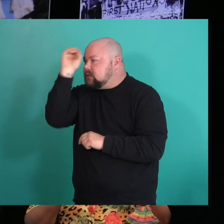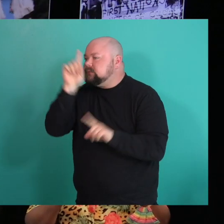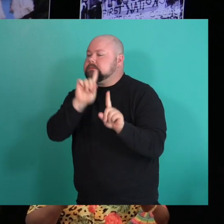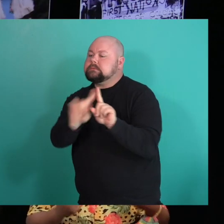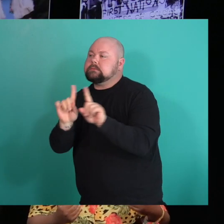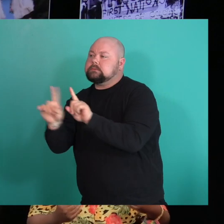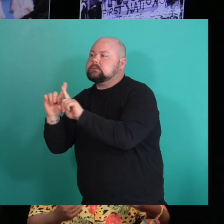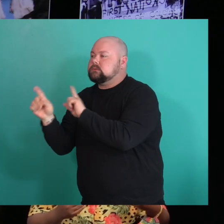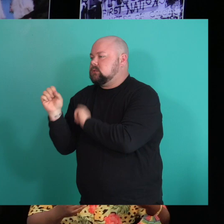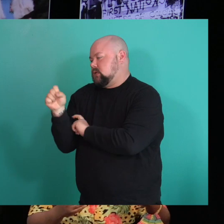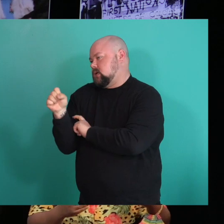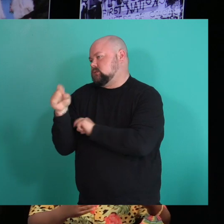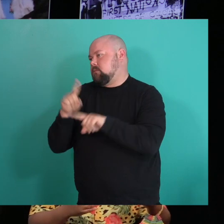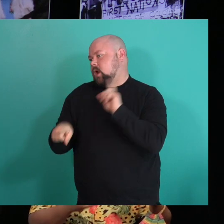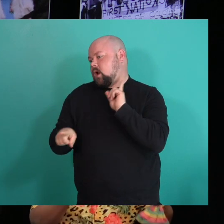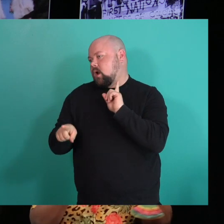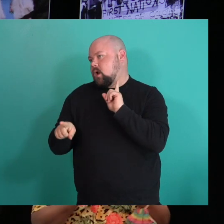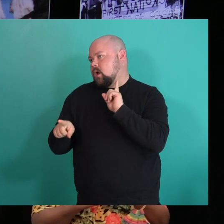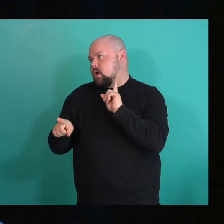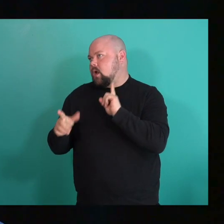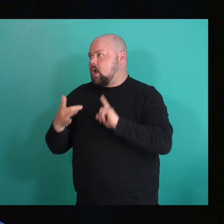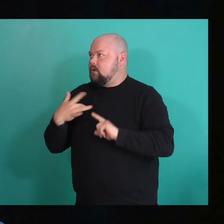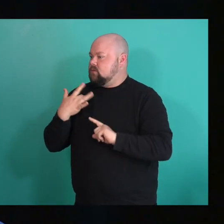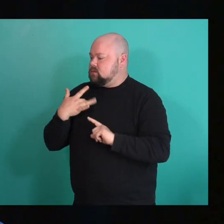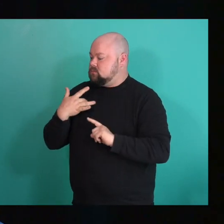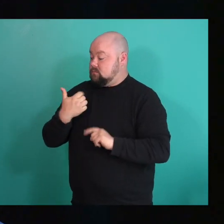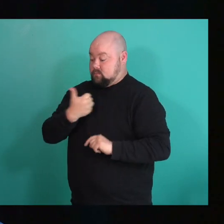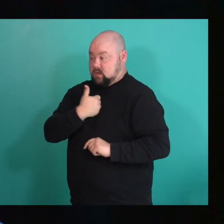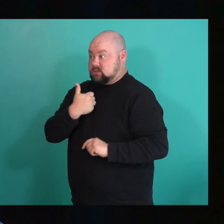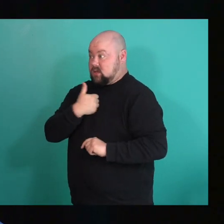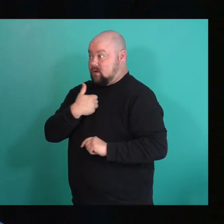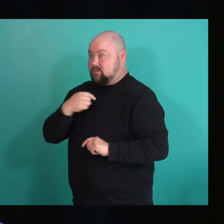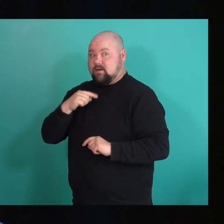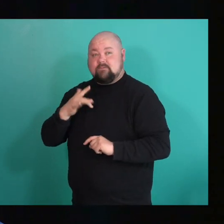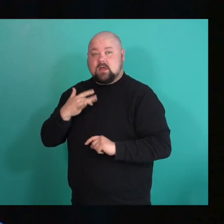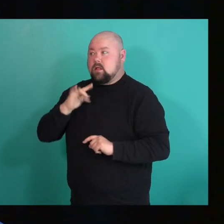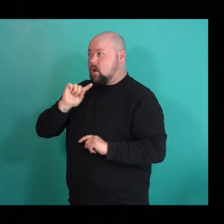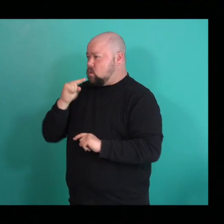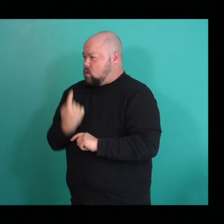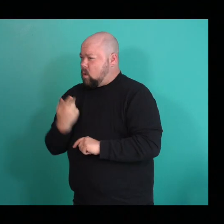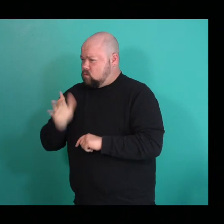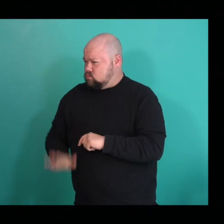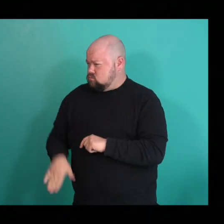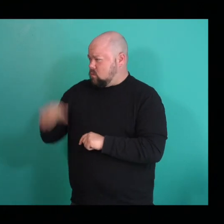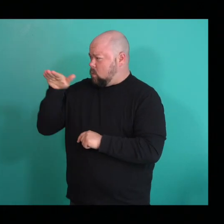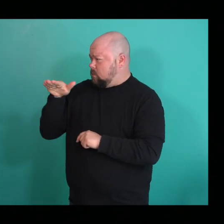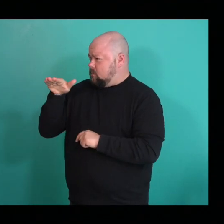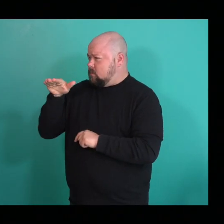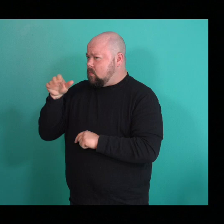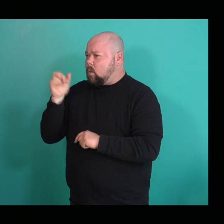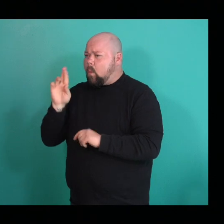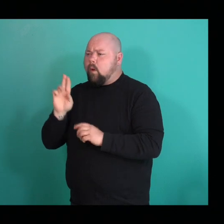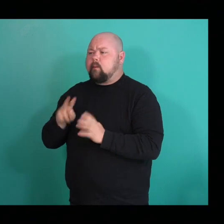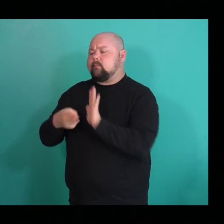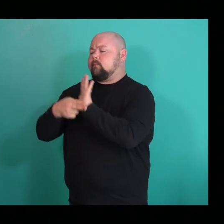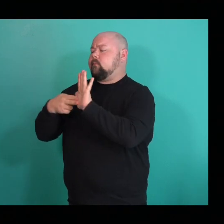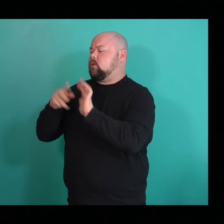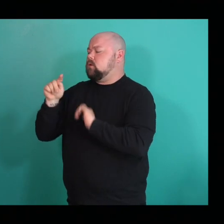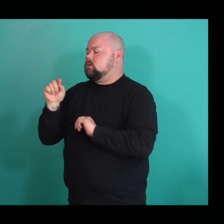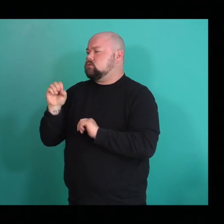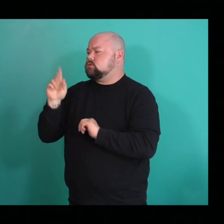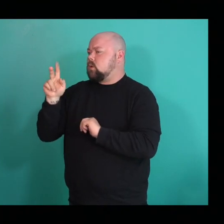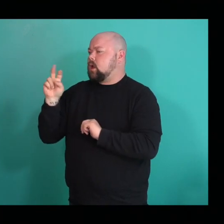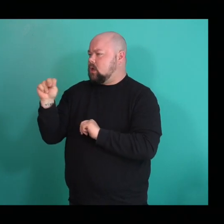as someone that felt like it was like only me. And I was like the token in many respects when I was growing up. Now